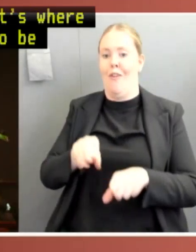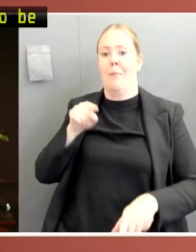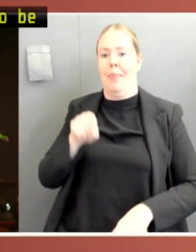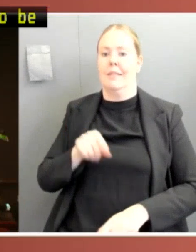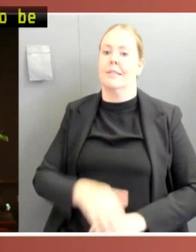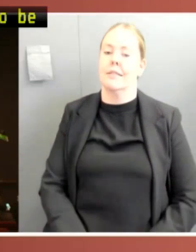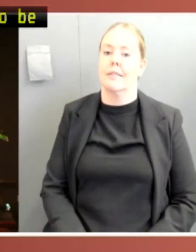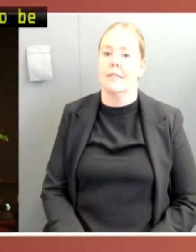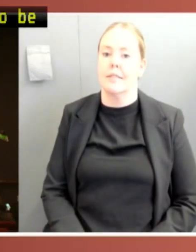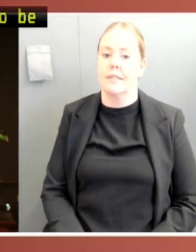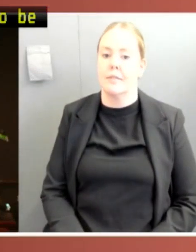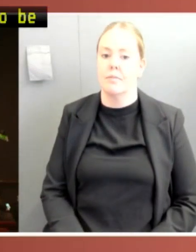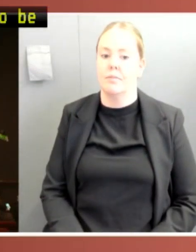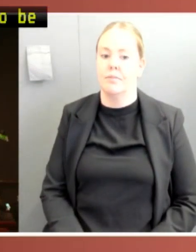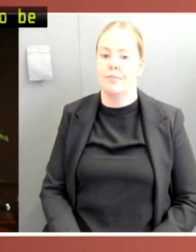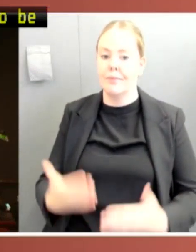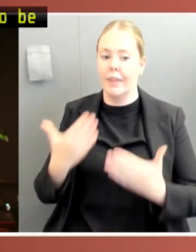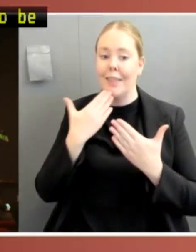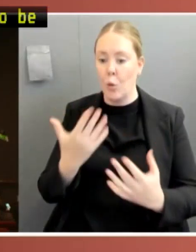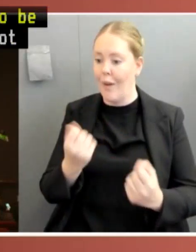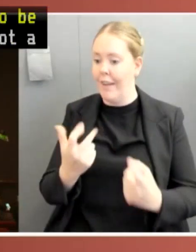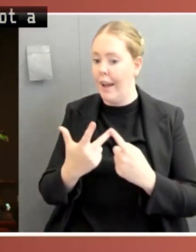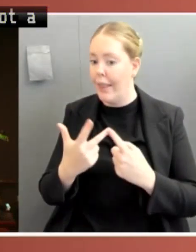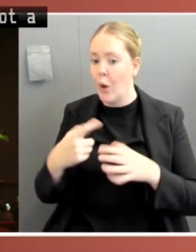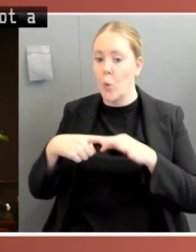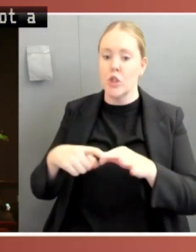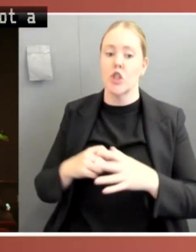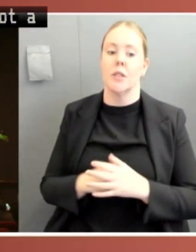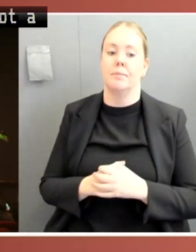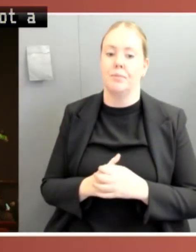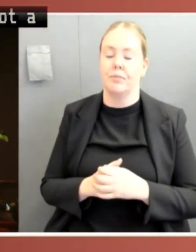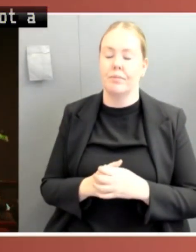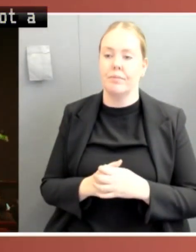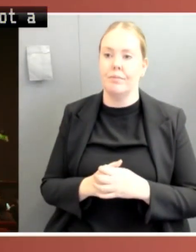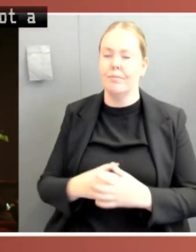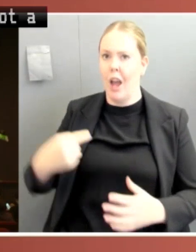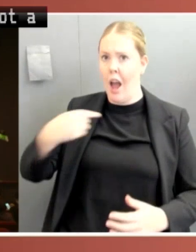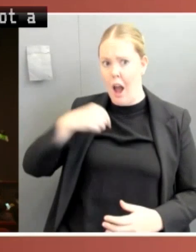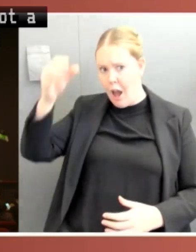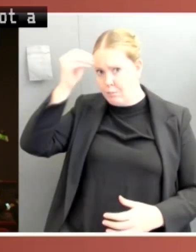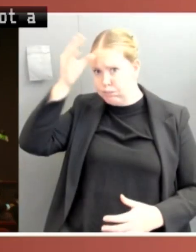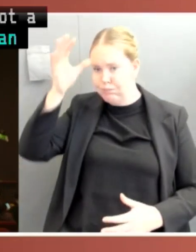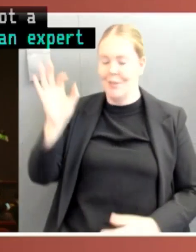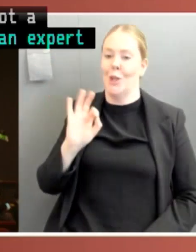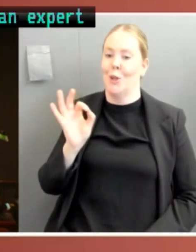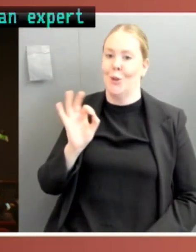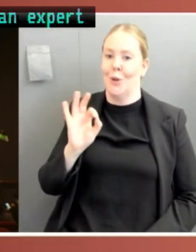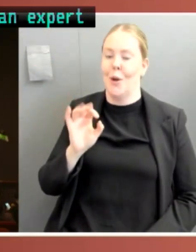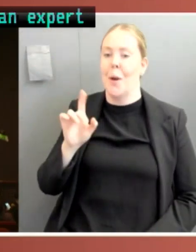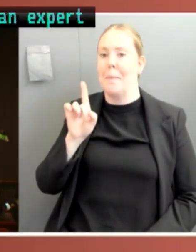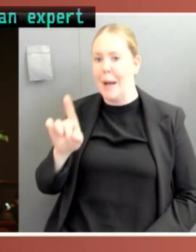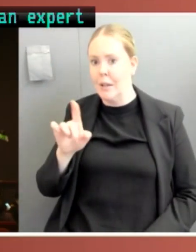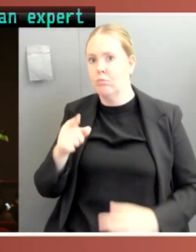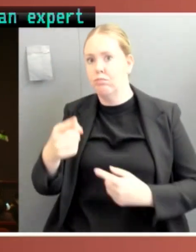Thank you. And we've got a question up here. I'm not an expert in any of this, but listening to what you're saying, does